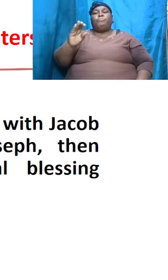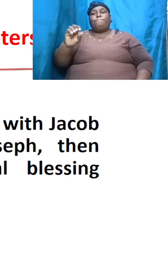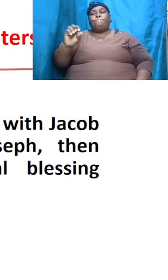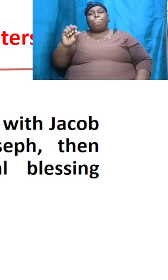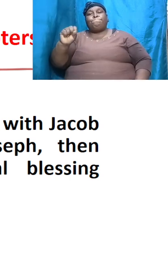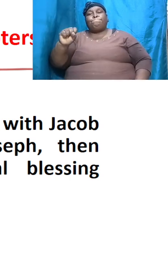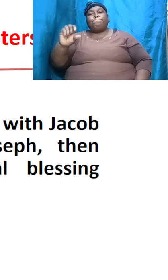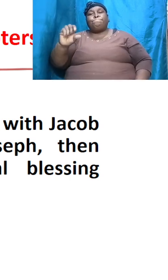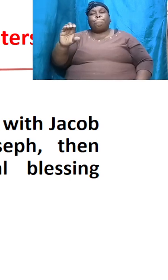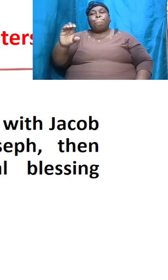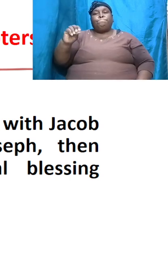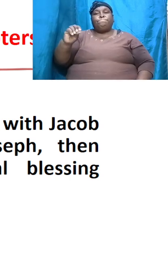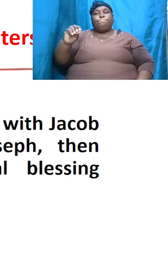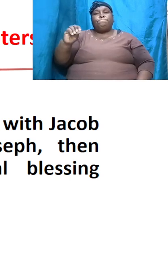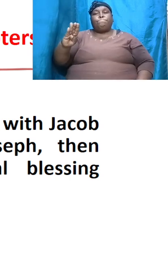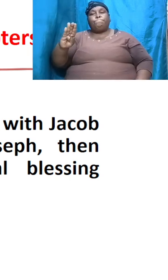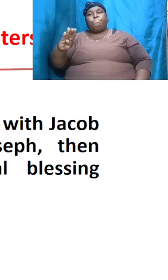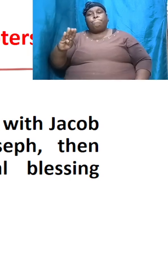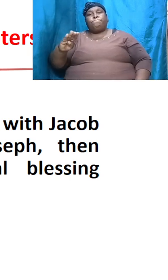Joseph